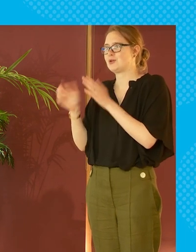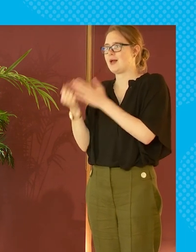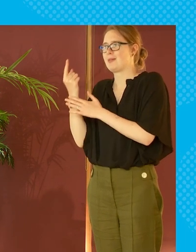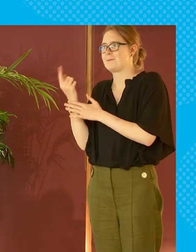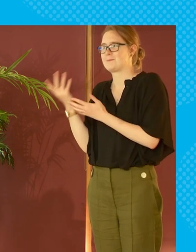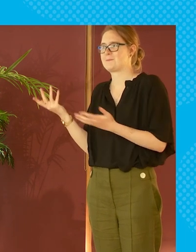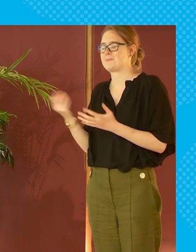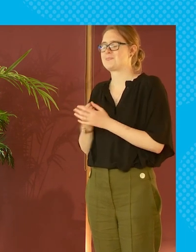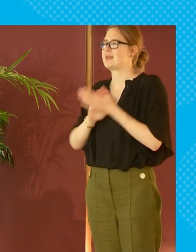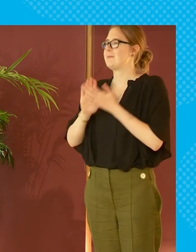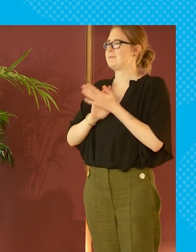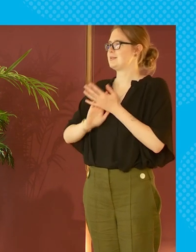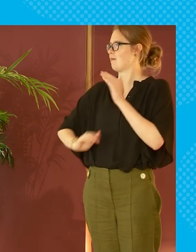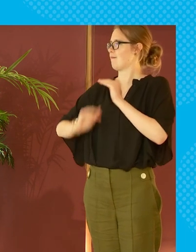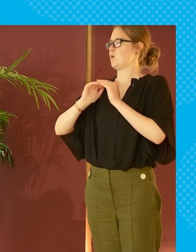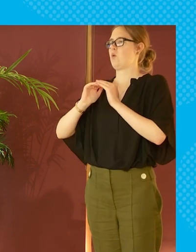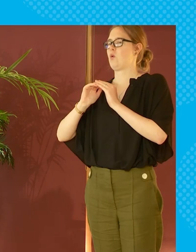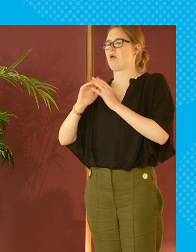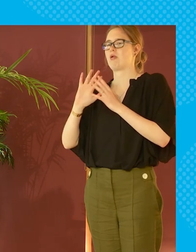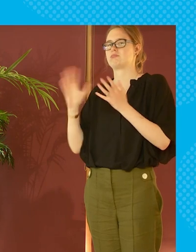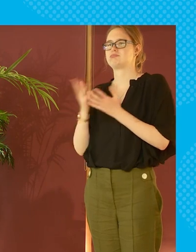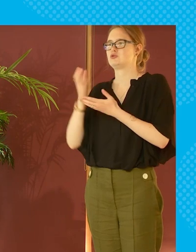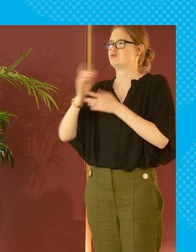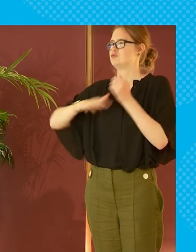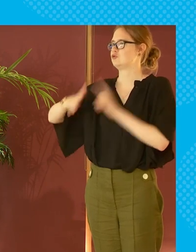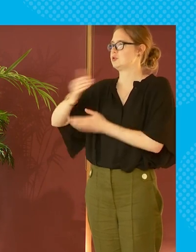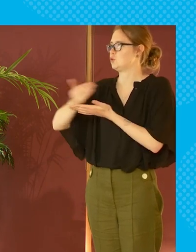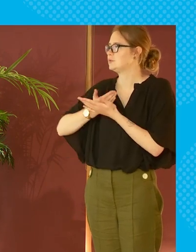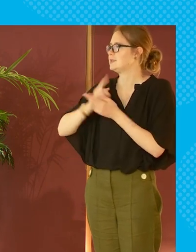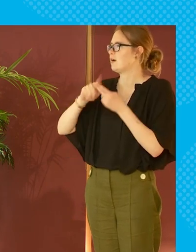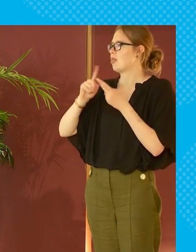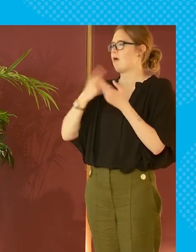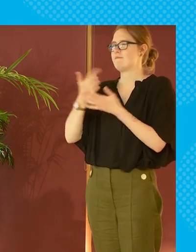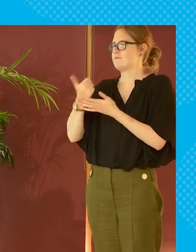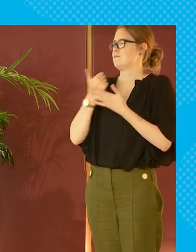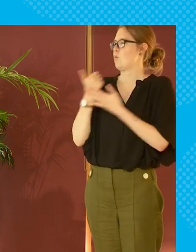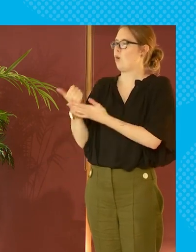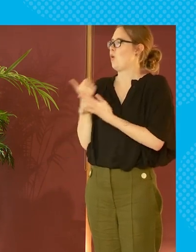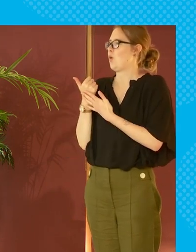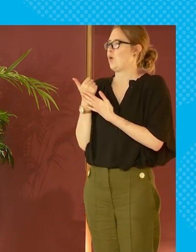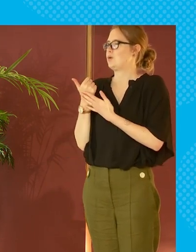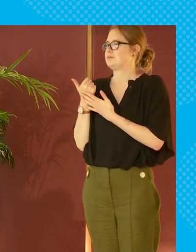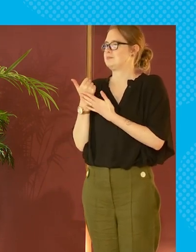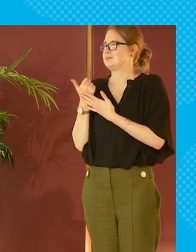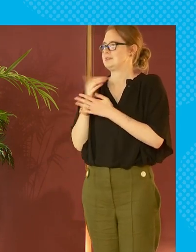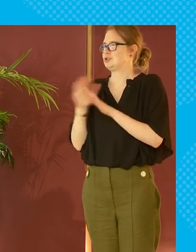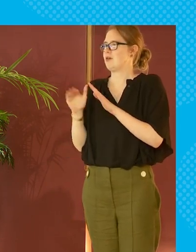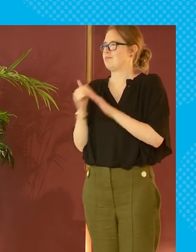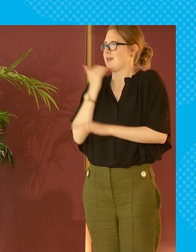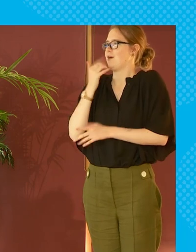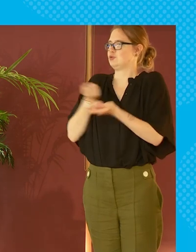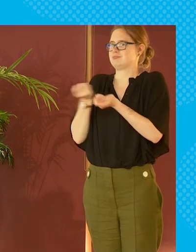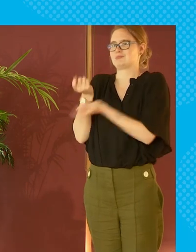that just does not exist and therefore our entire whether it's social security whether it's other forms of support just is poorly